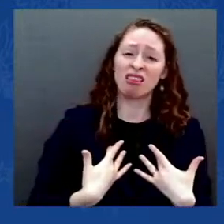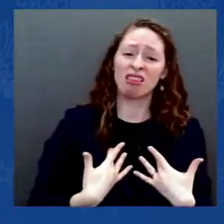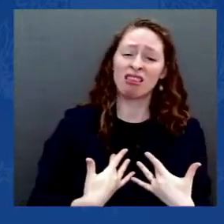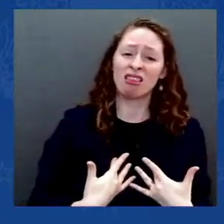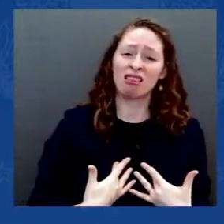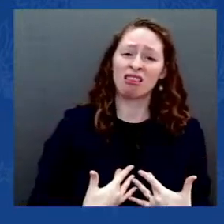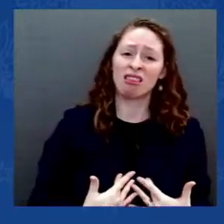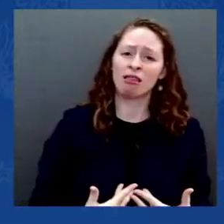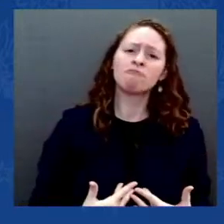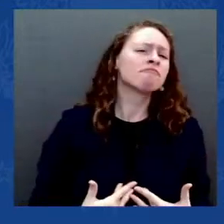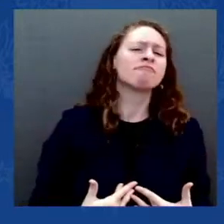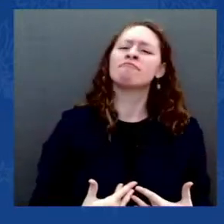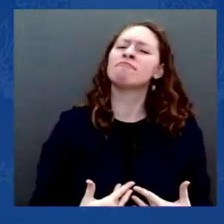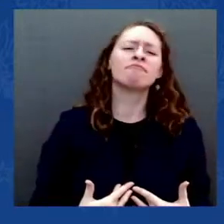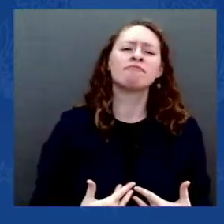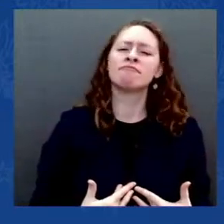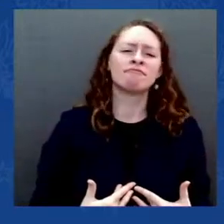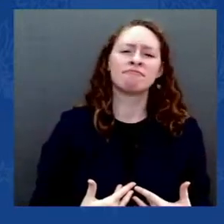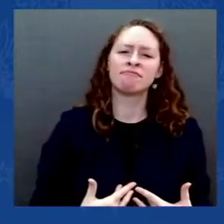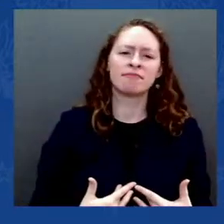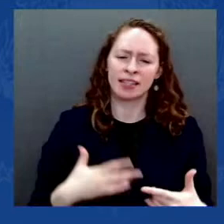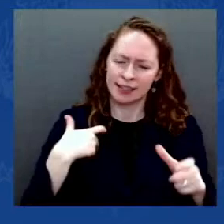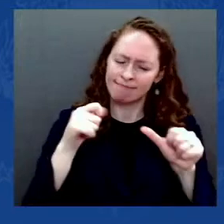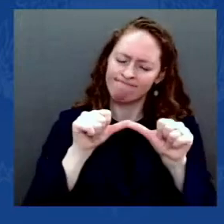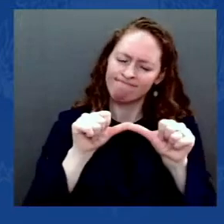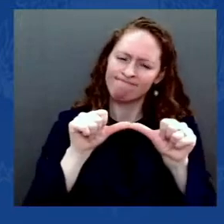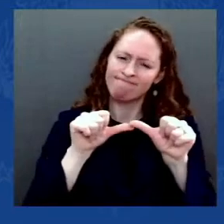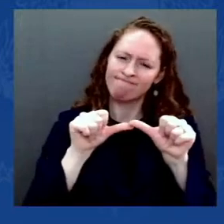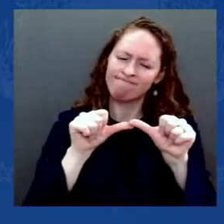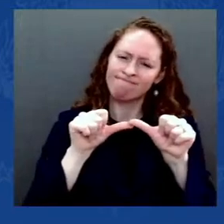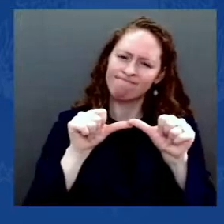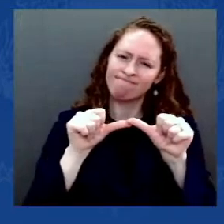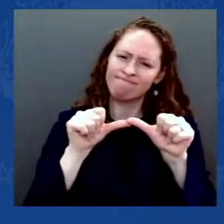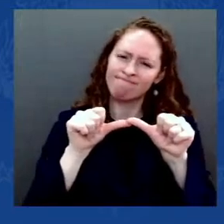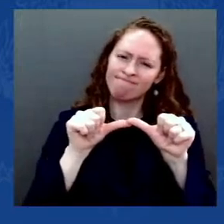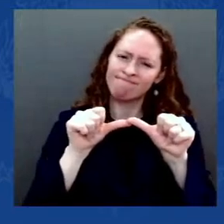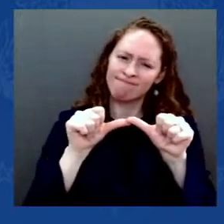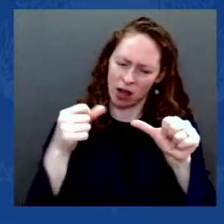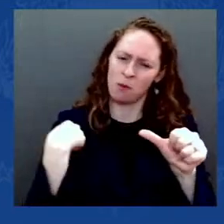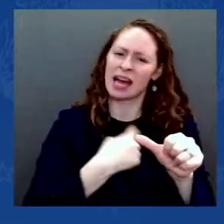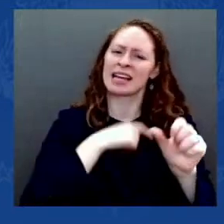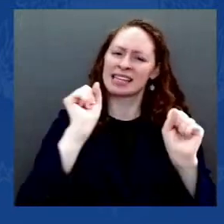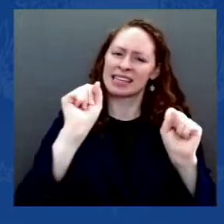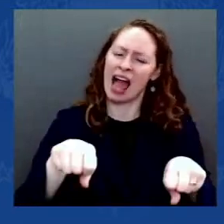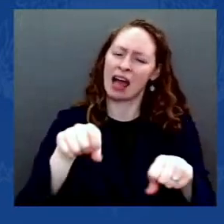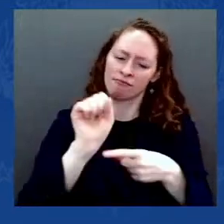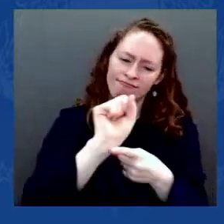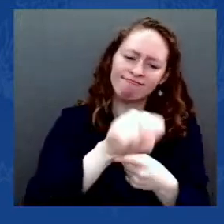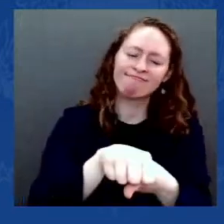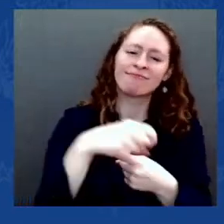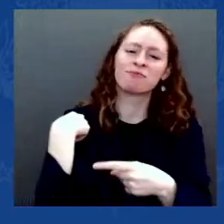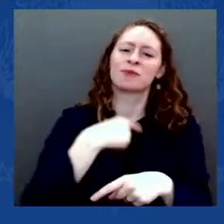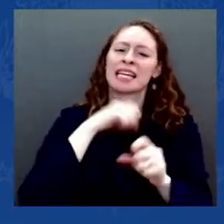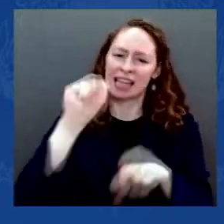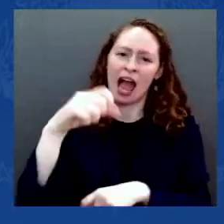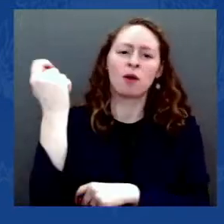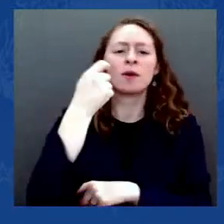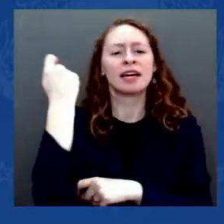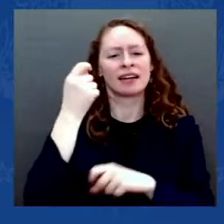triumph over the forces of fascism. From the brutality of Bloody Sunday and the Edmund Pettus Bridge